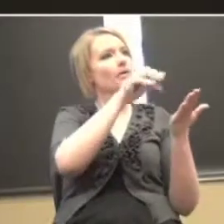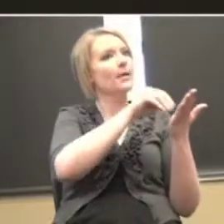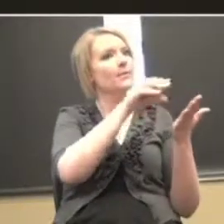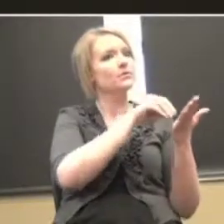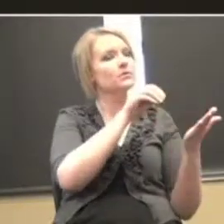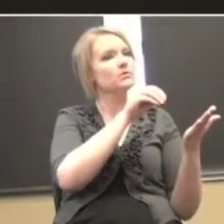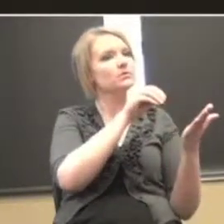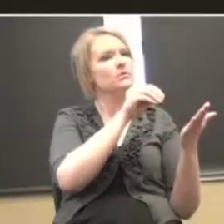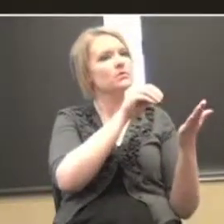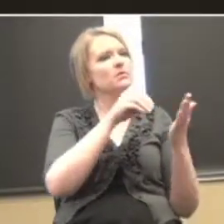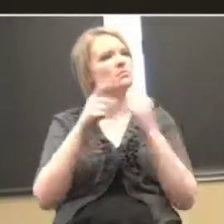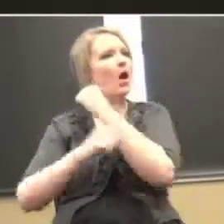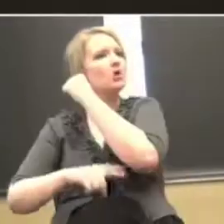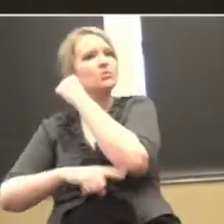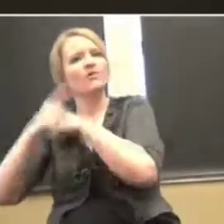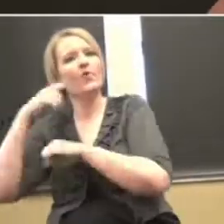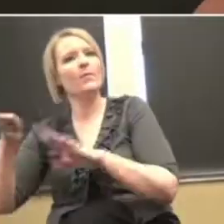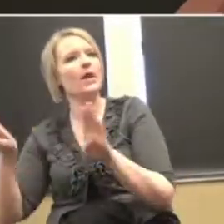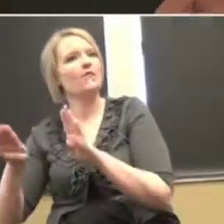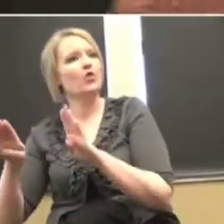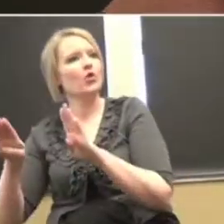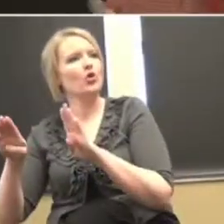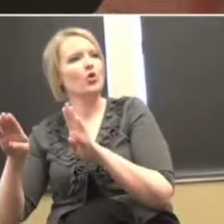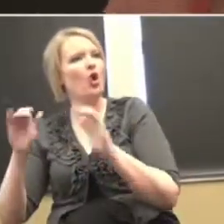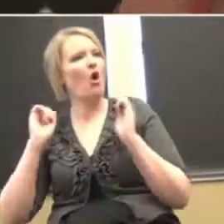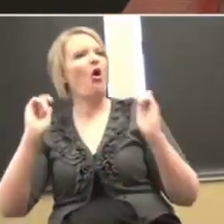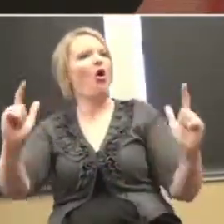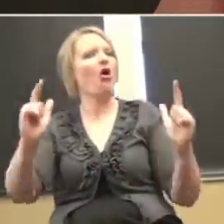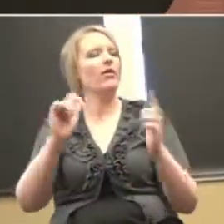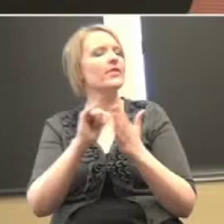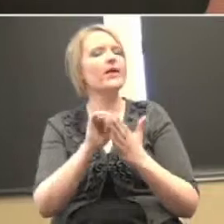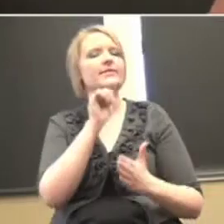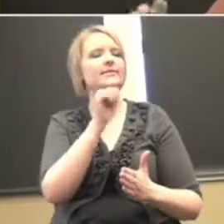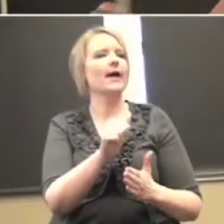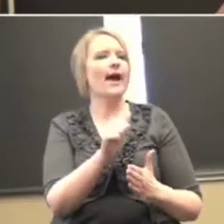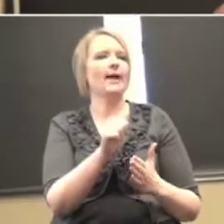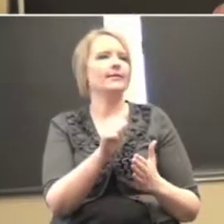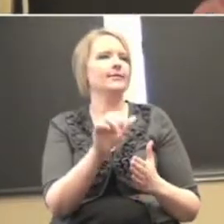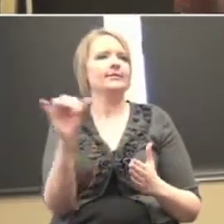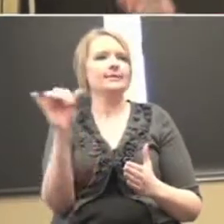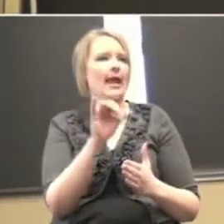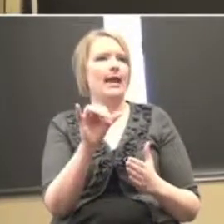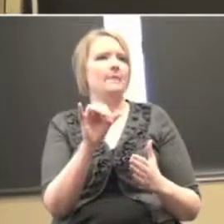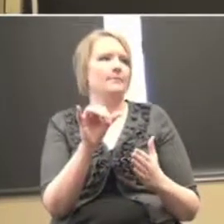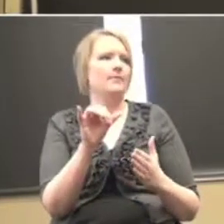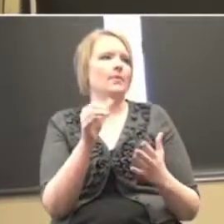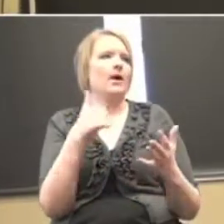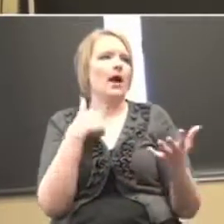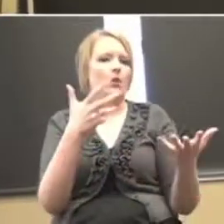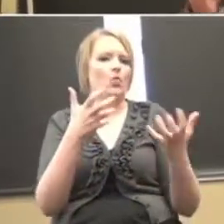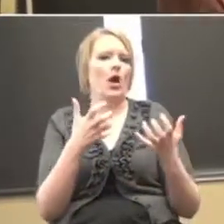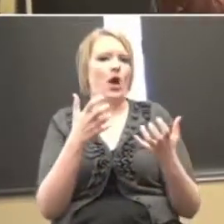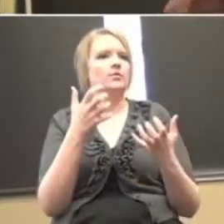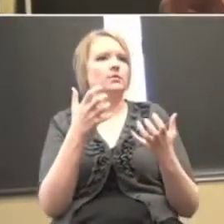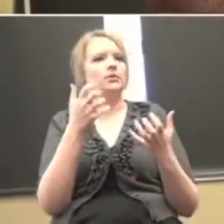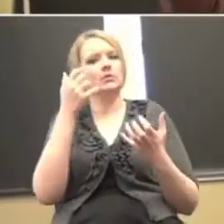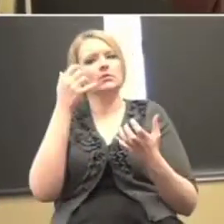going to behavior. Well, that's not going to be as desirable as if I can get some of that praise over to that behavior.